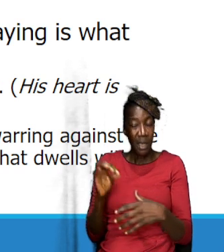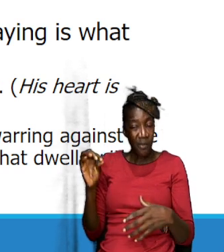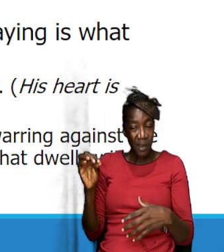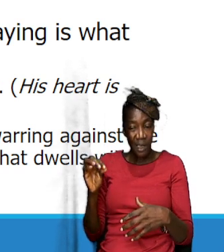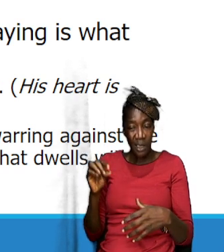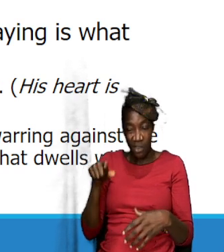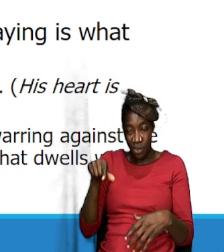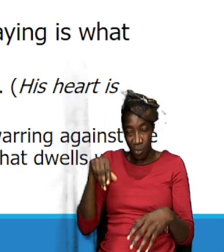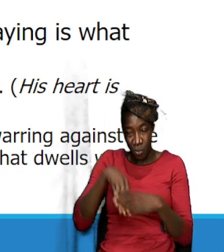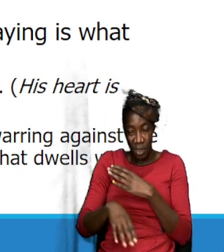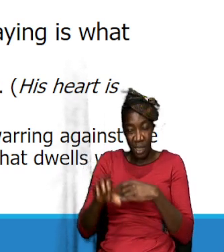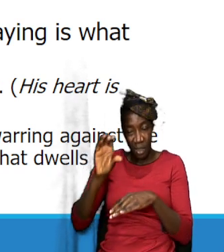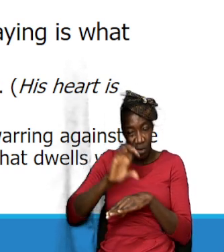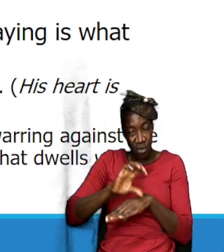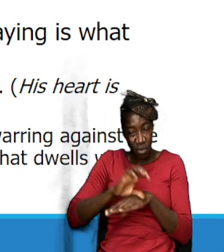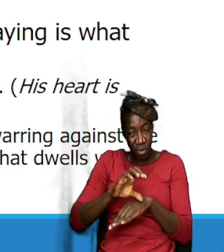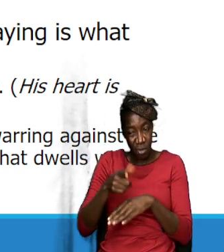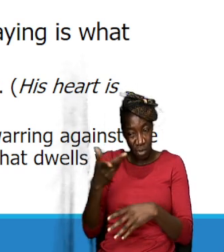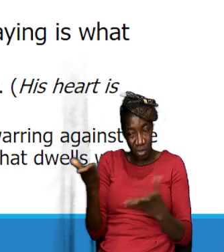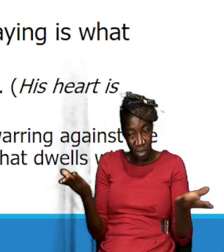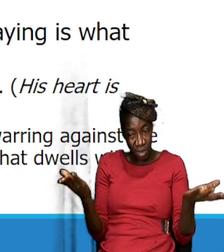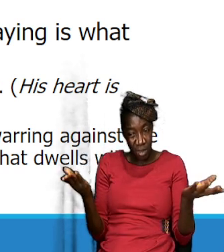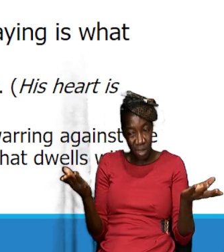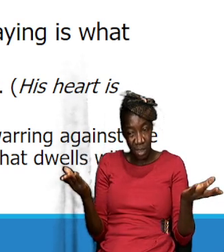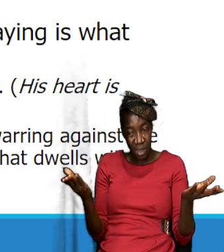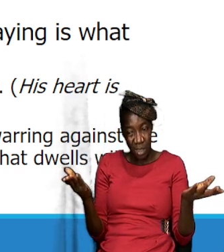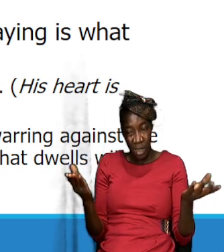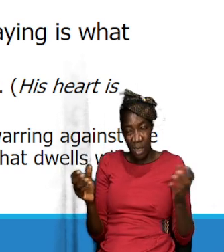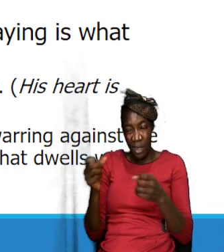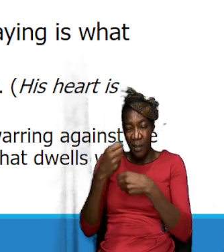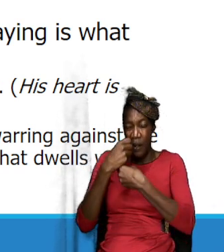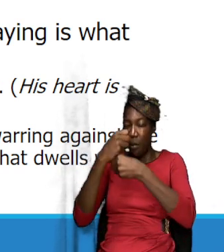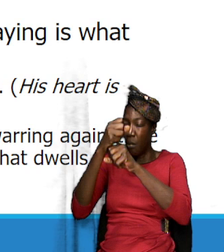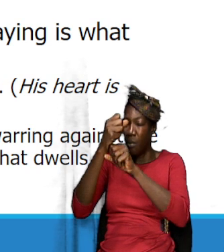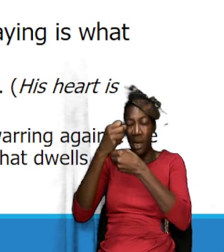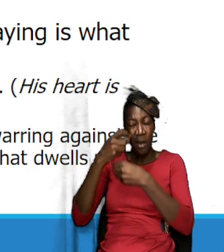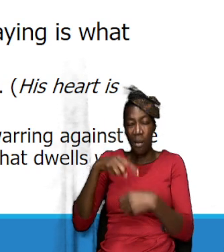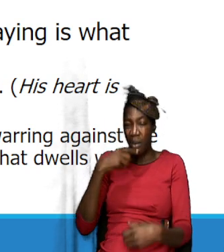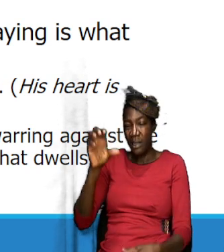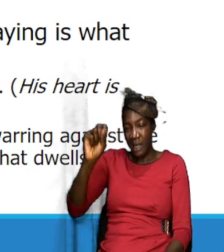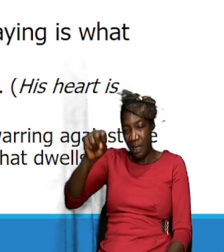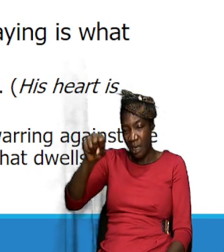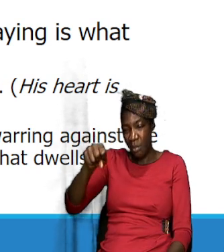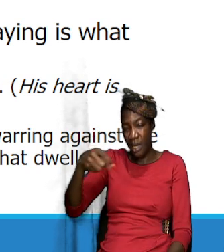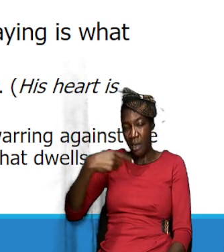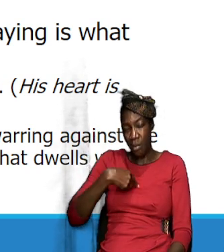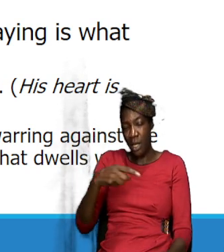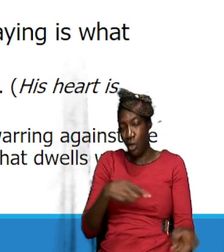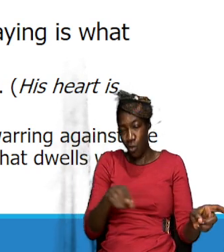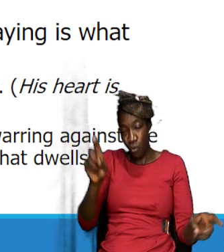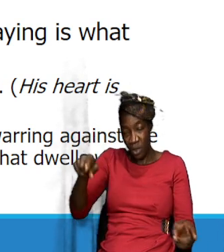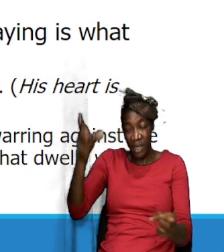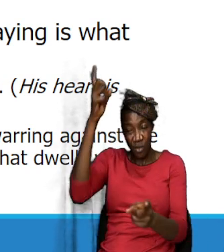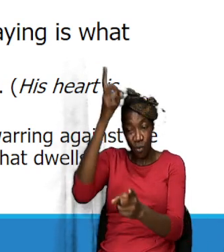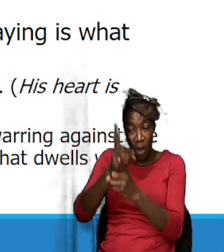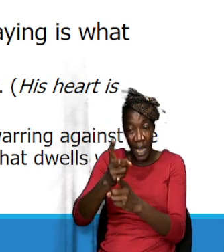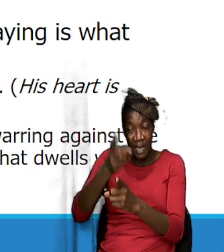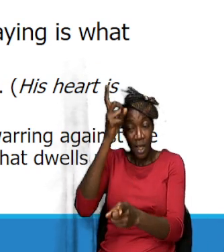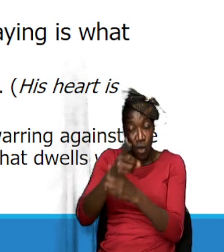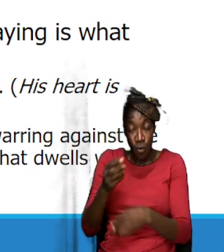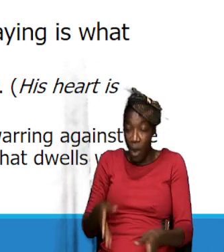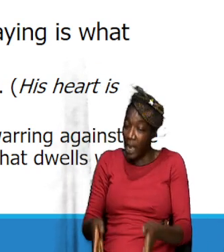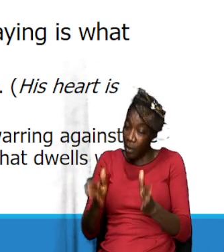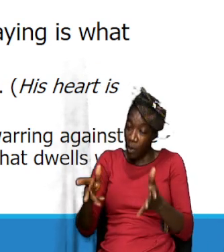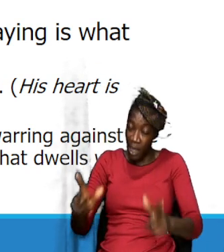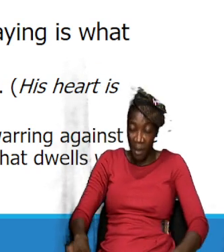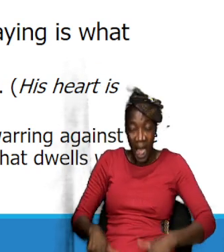in church yet and you just make up and say yeah man may just do this right may just do it the right way may